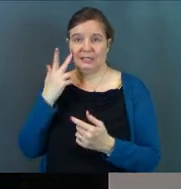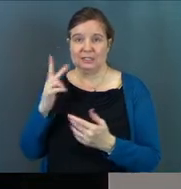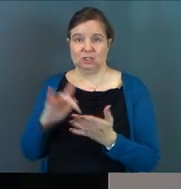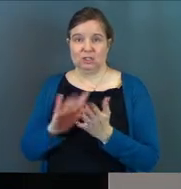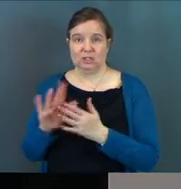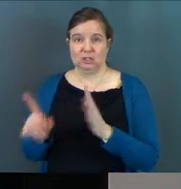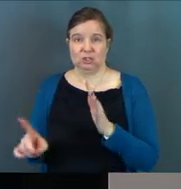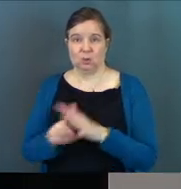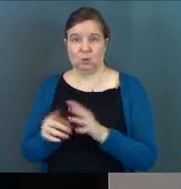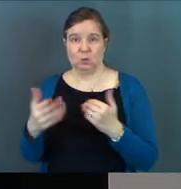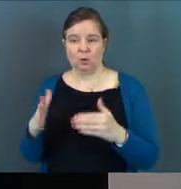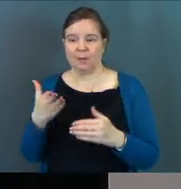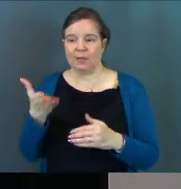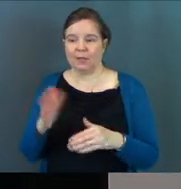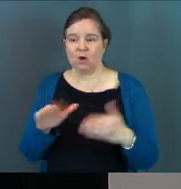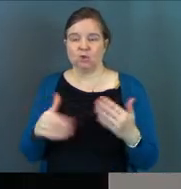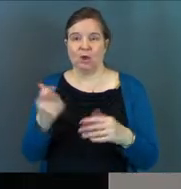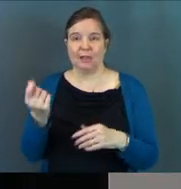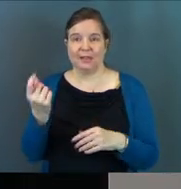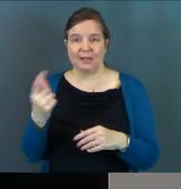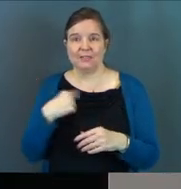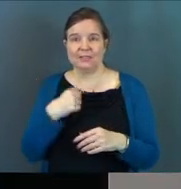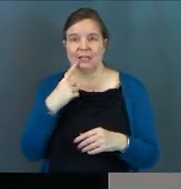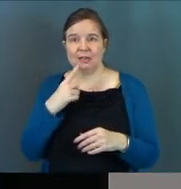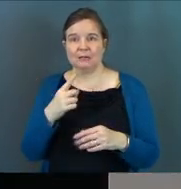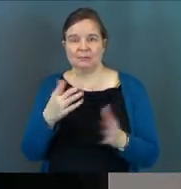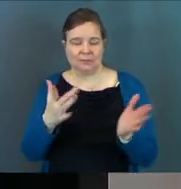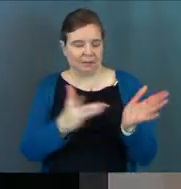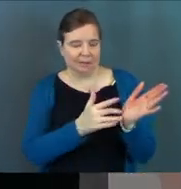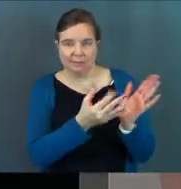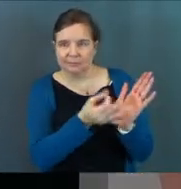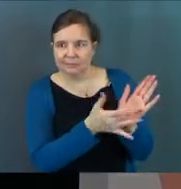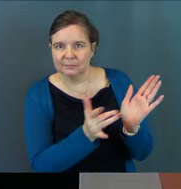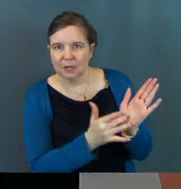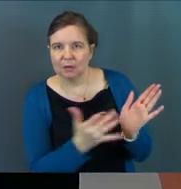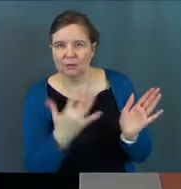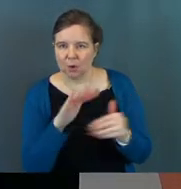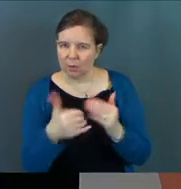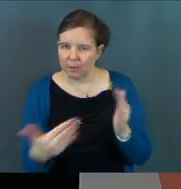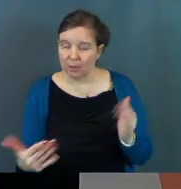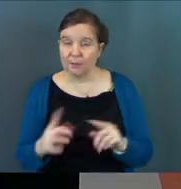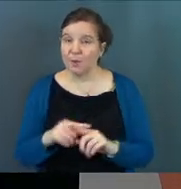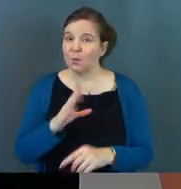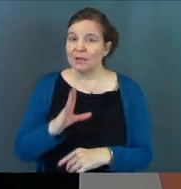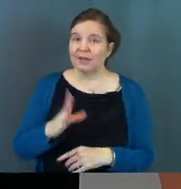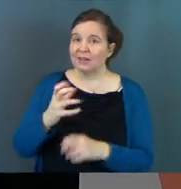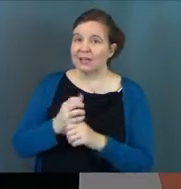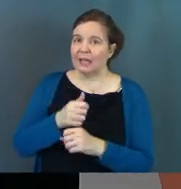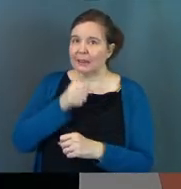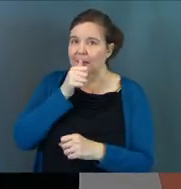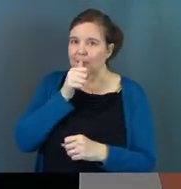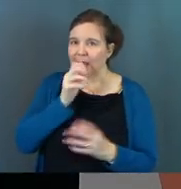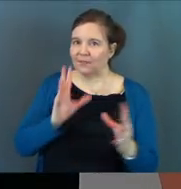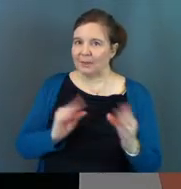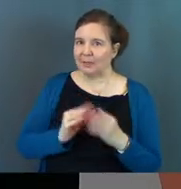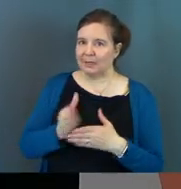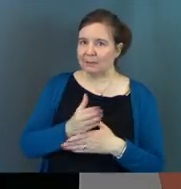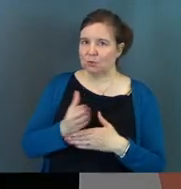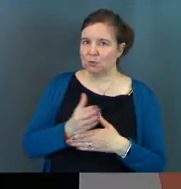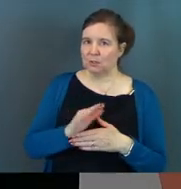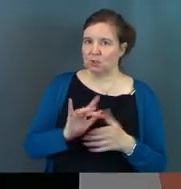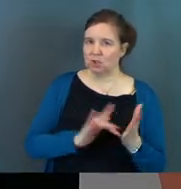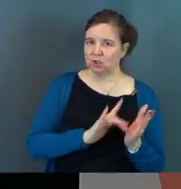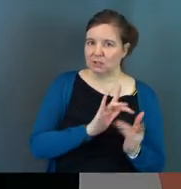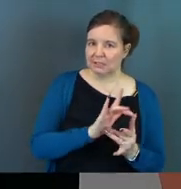Jesus shows up in the room and there's all the 11 and he says, put your, you know, he does the whole thing. But we never get a private meeting between